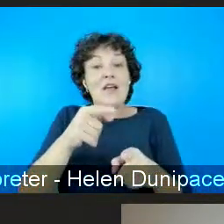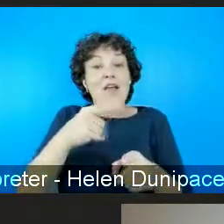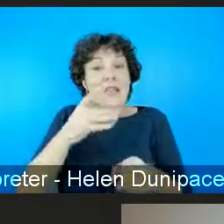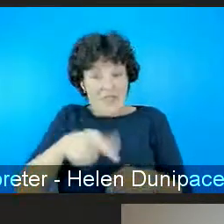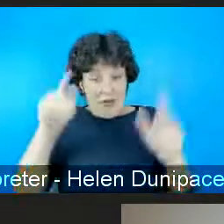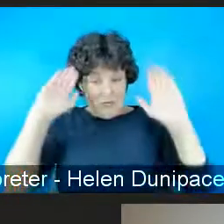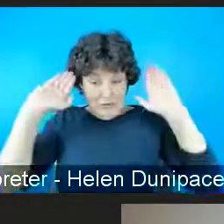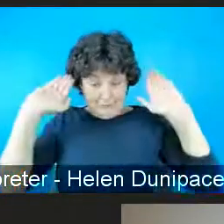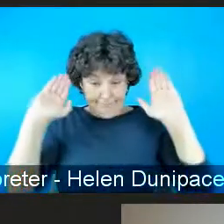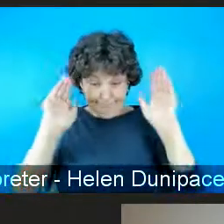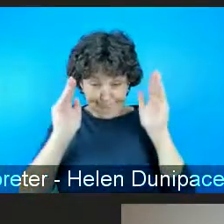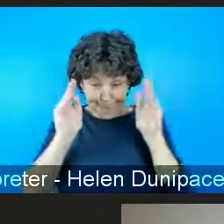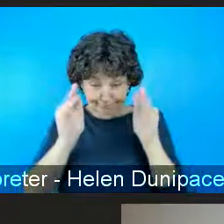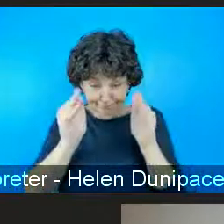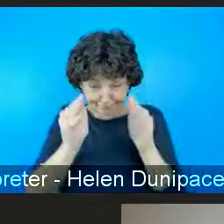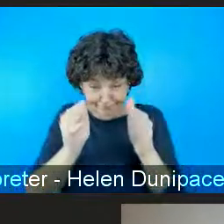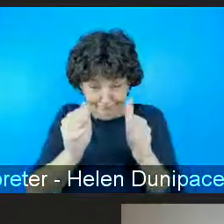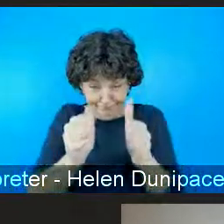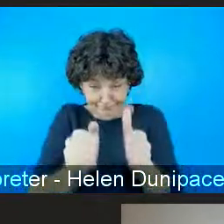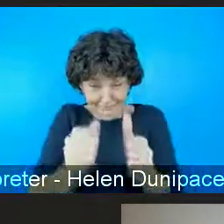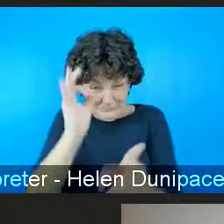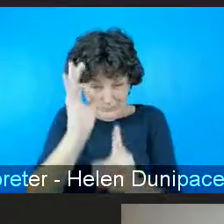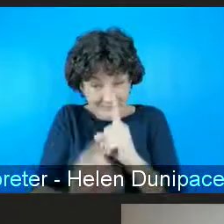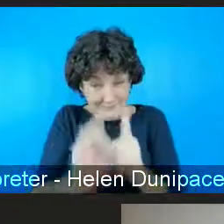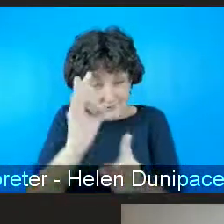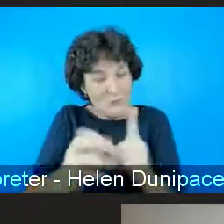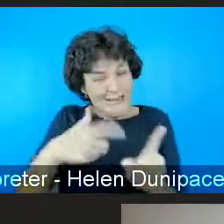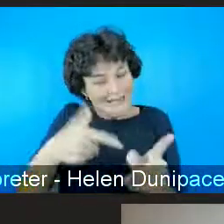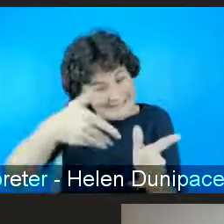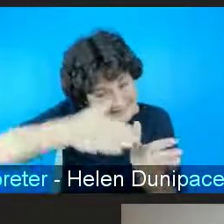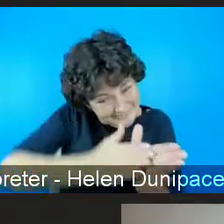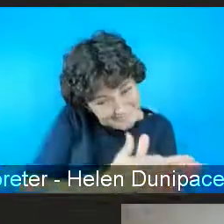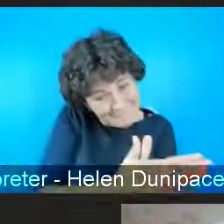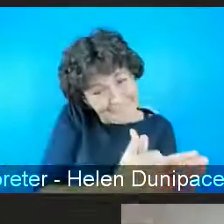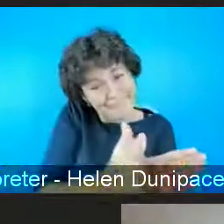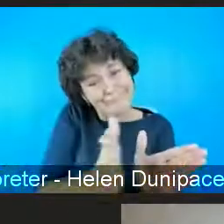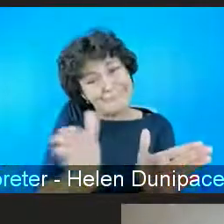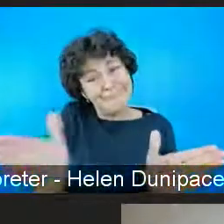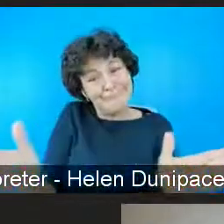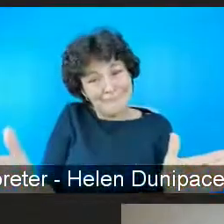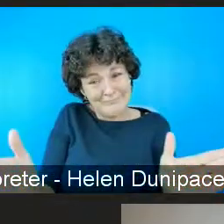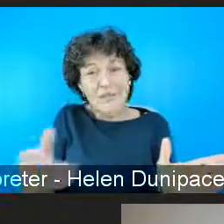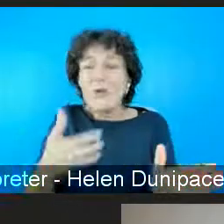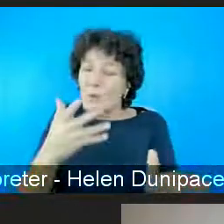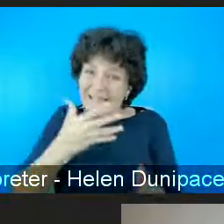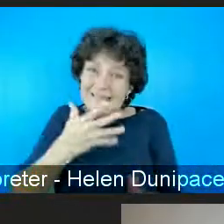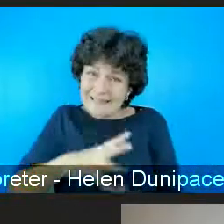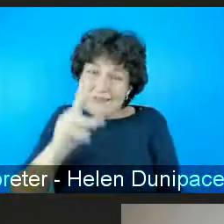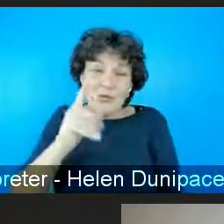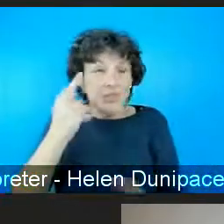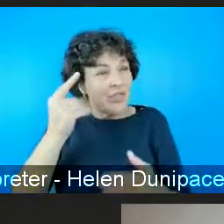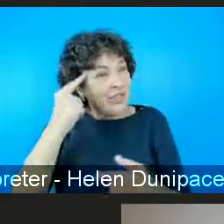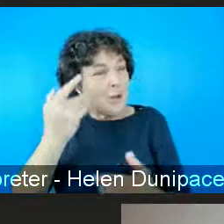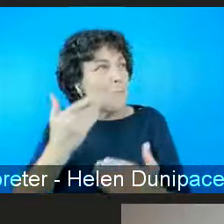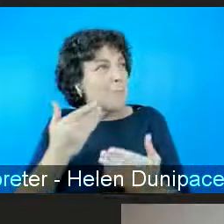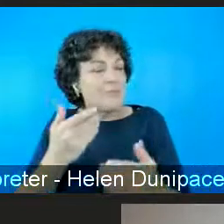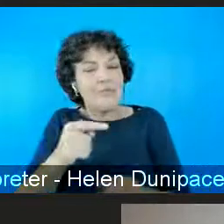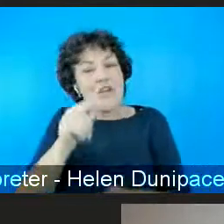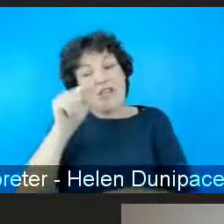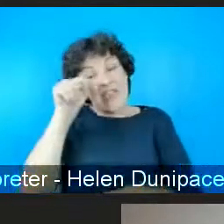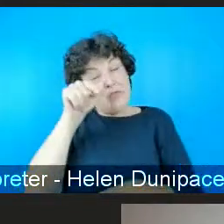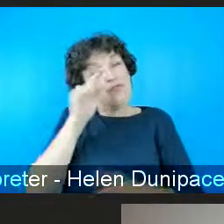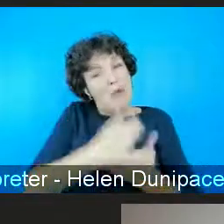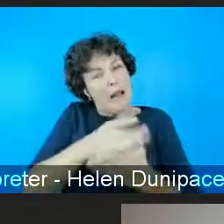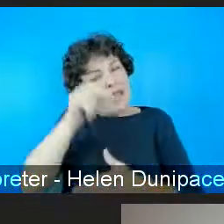for challenging violence against women. It's much more focused on harassment in